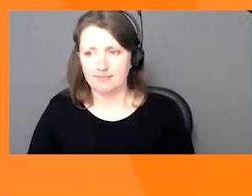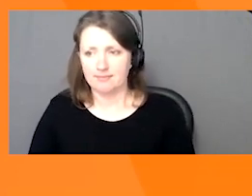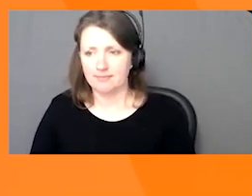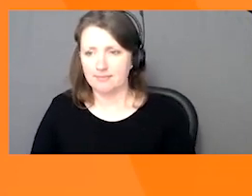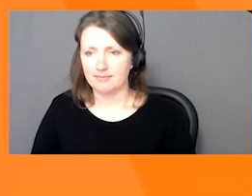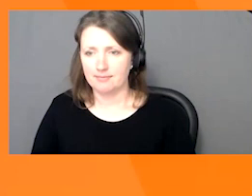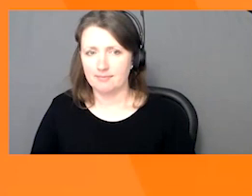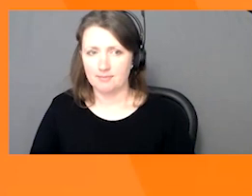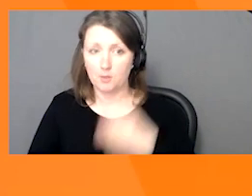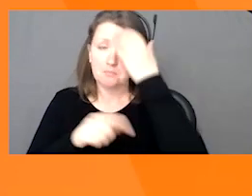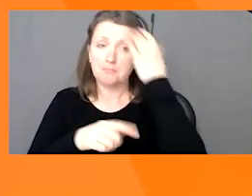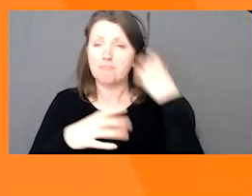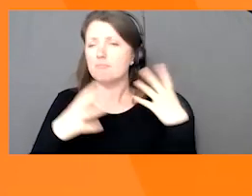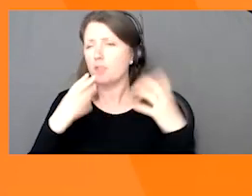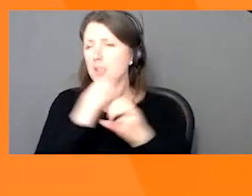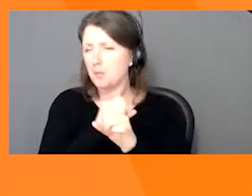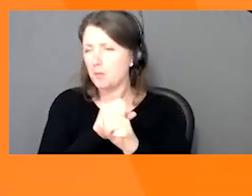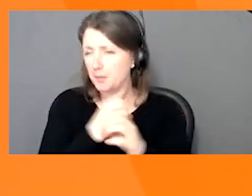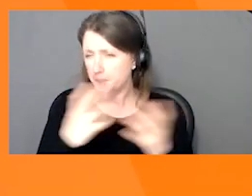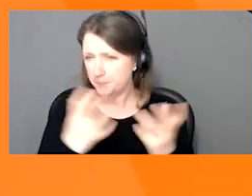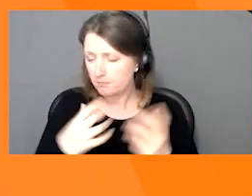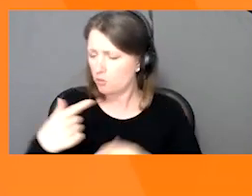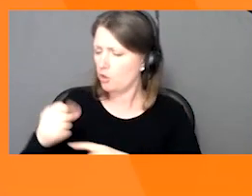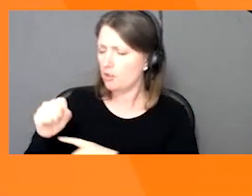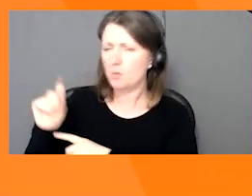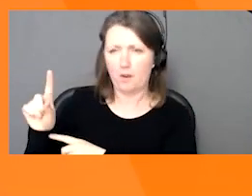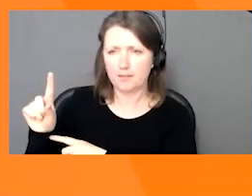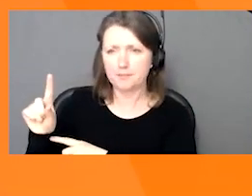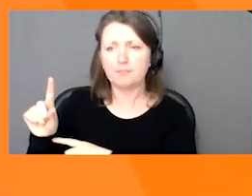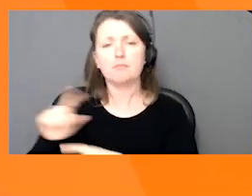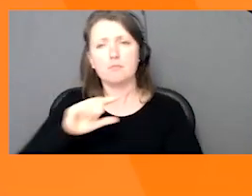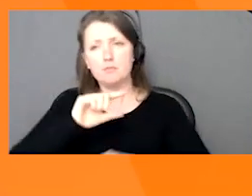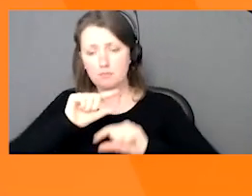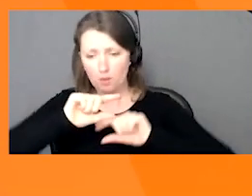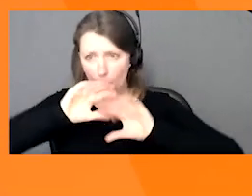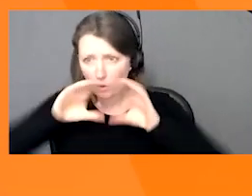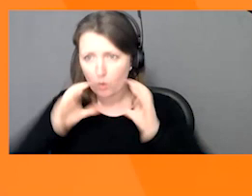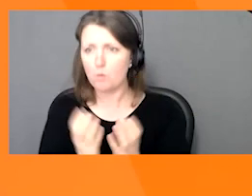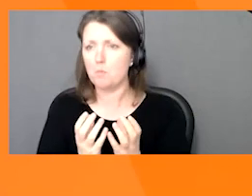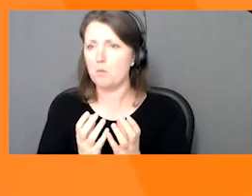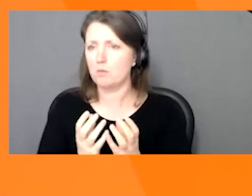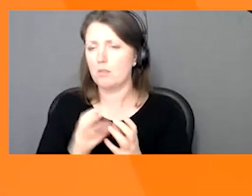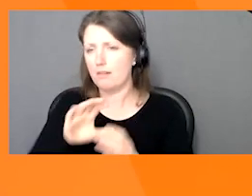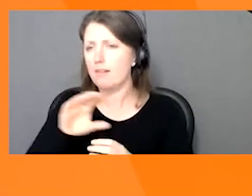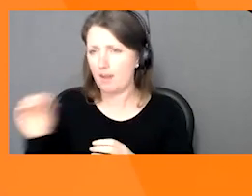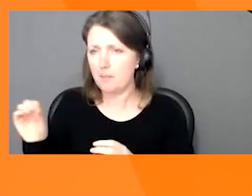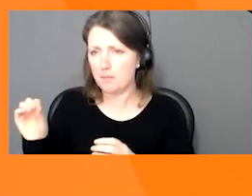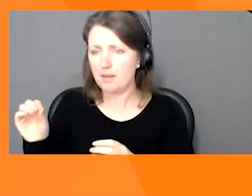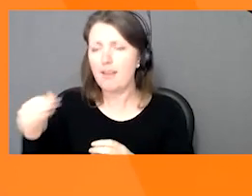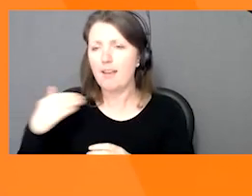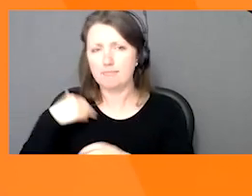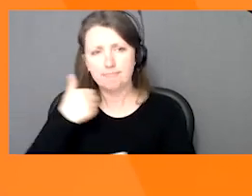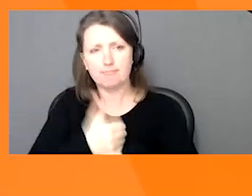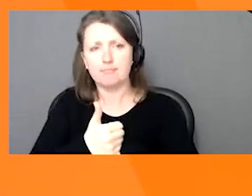So to summarize, GS1 is a global, neutral, not-for-profit organization with member organizations in 116